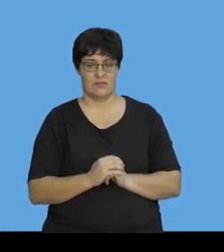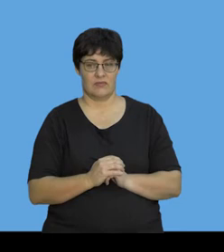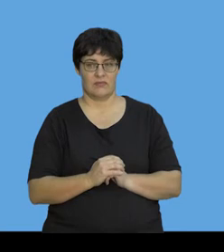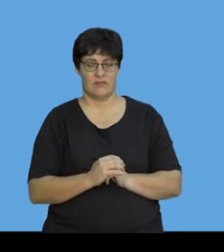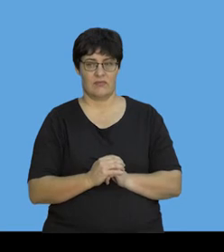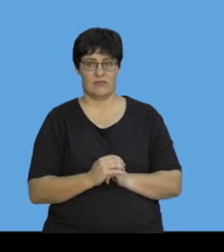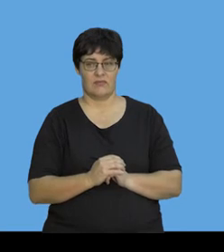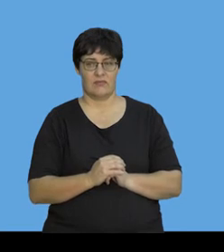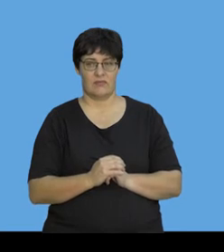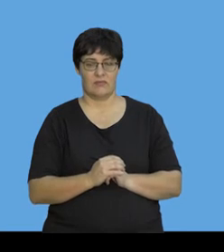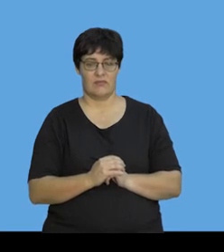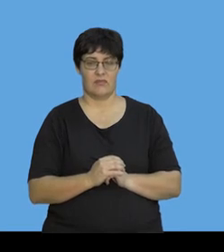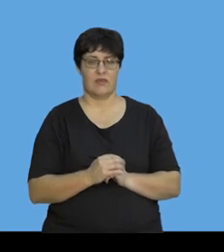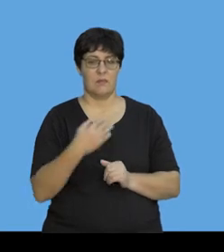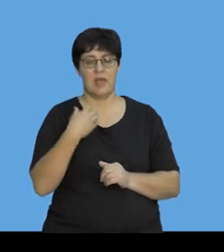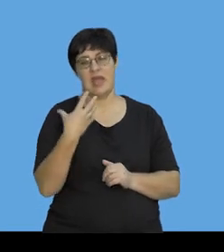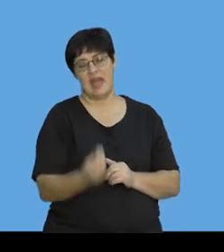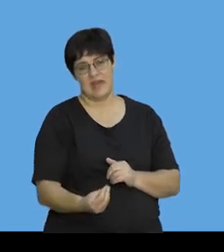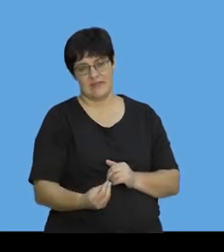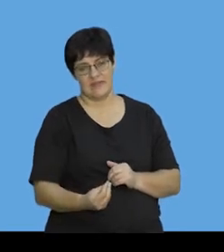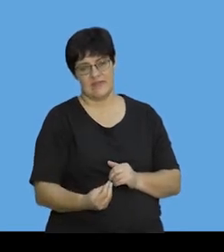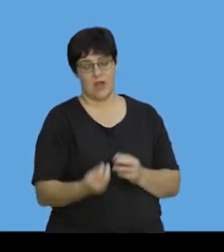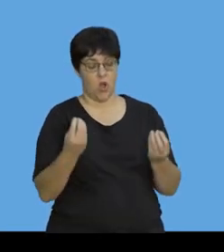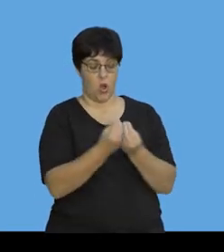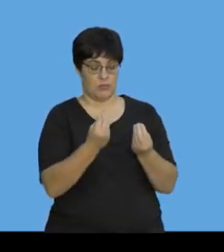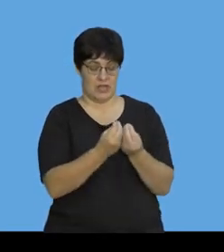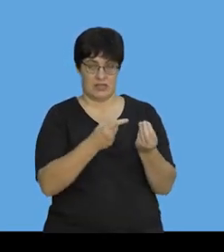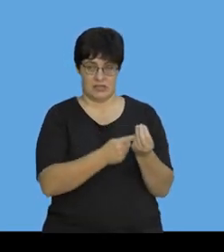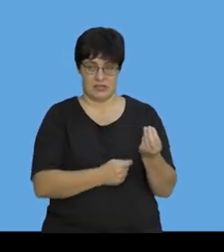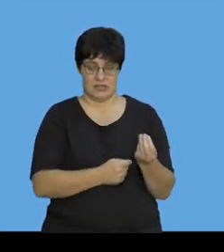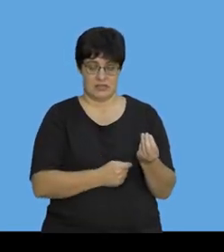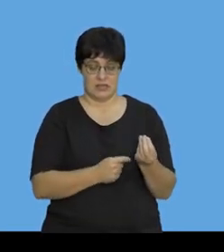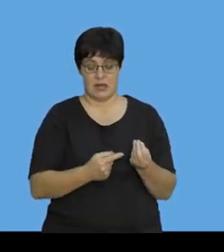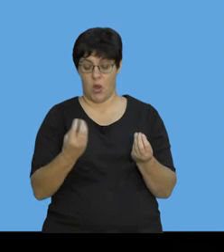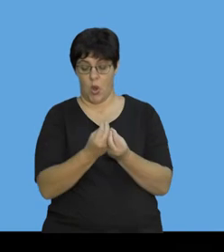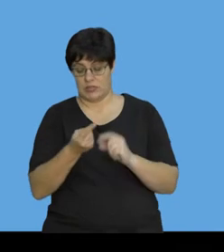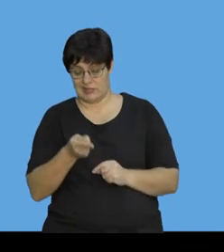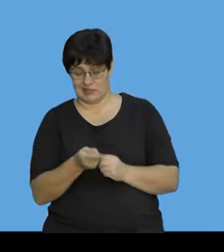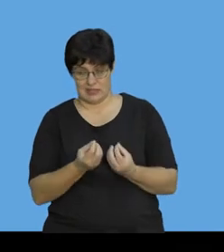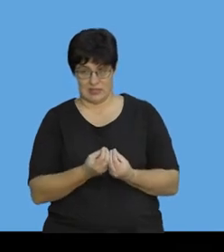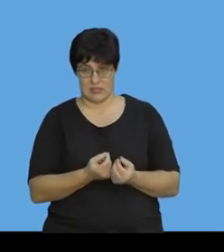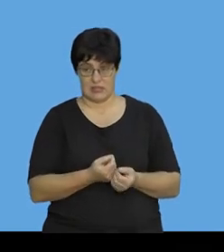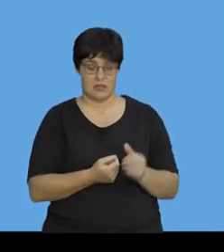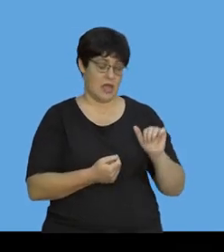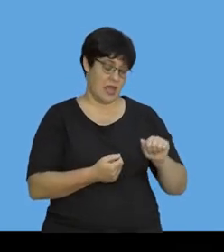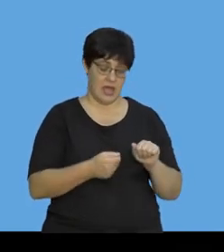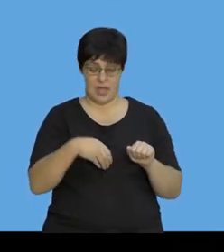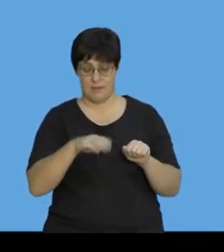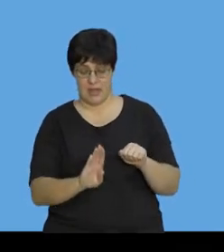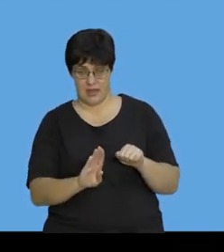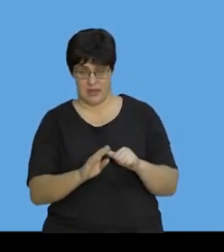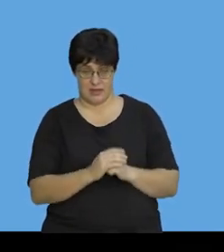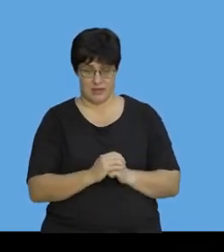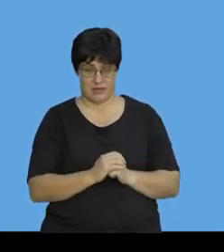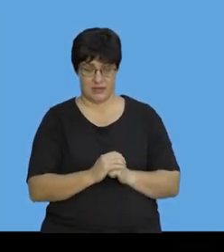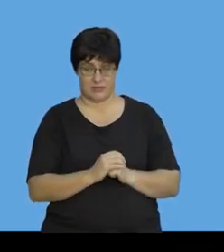Okay. This is what I'm trying to get. So, if I have an object here and I have an object here. Let's call this